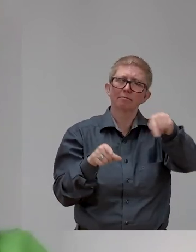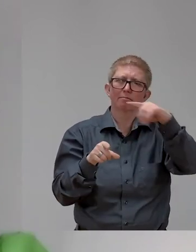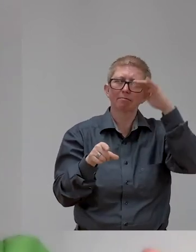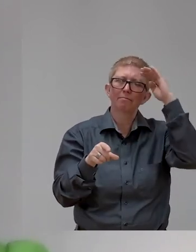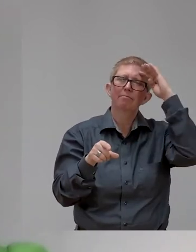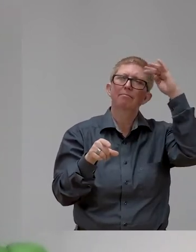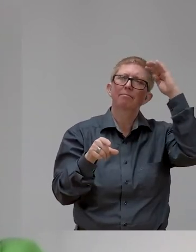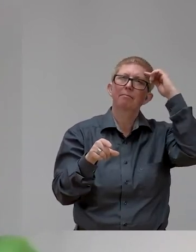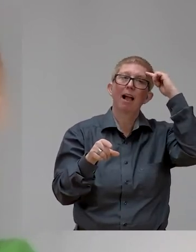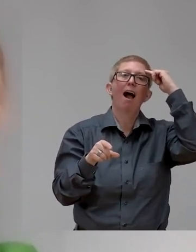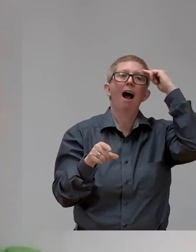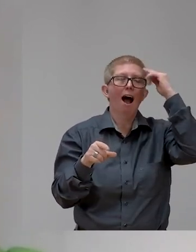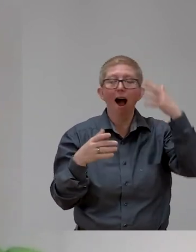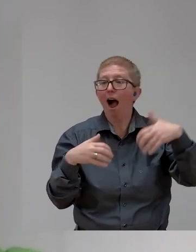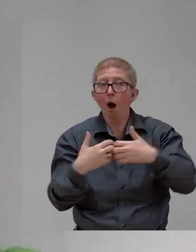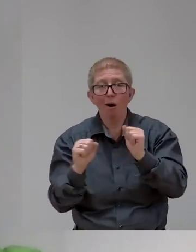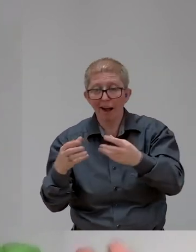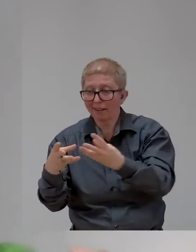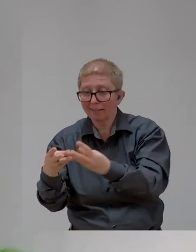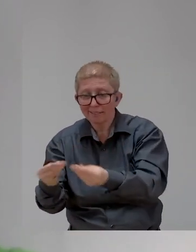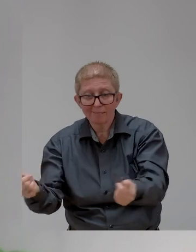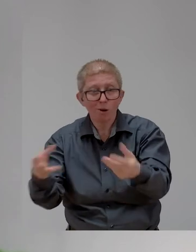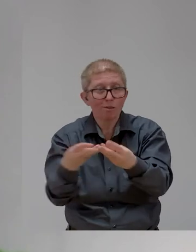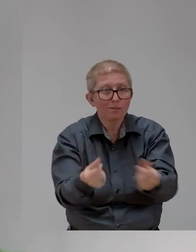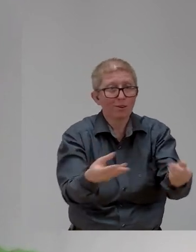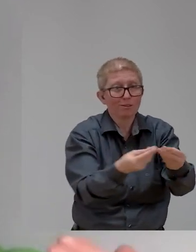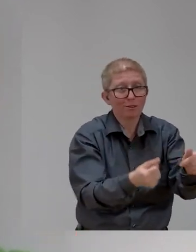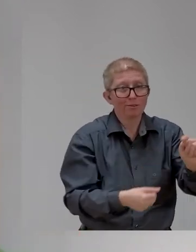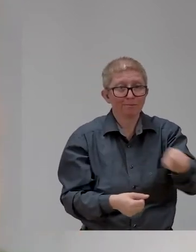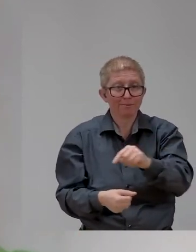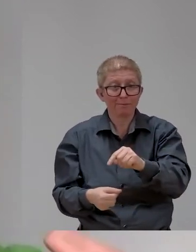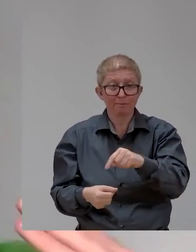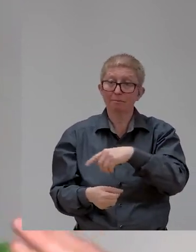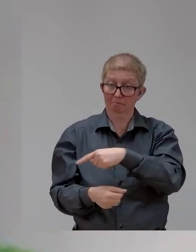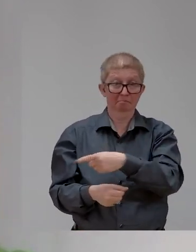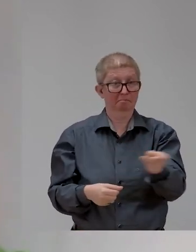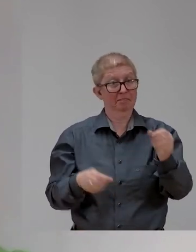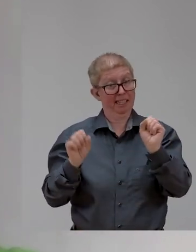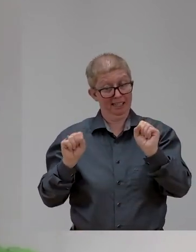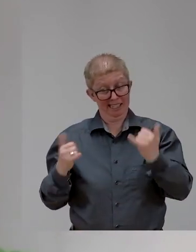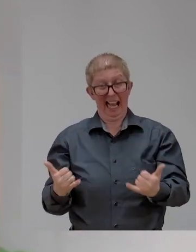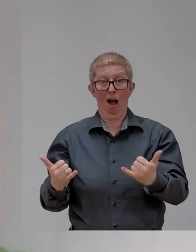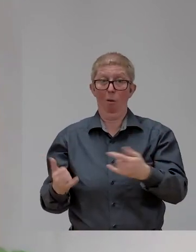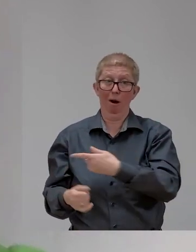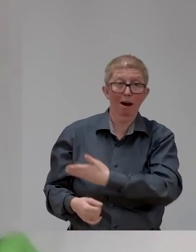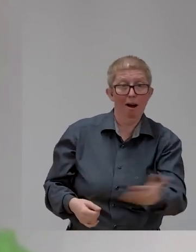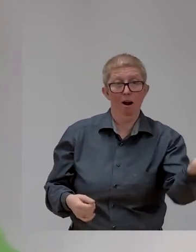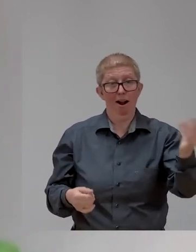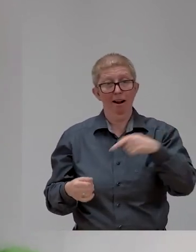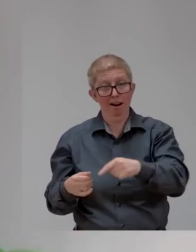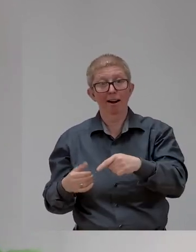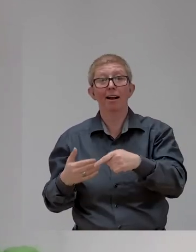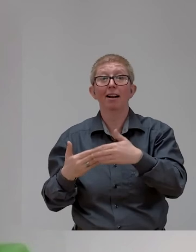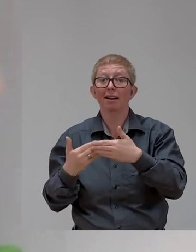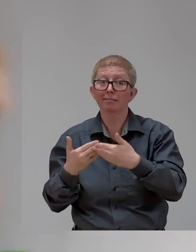if you join all of these dots up, right, and this is the point, this is the decade of collaboration together, and we